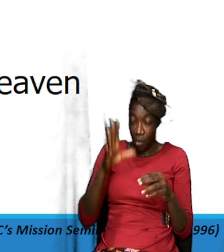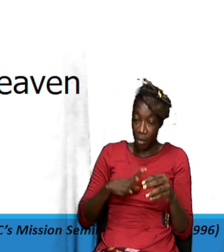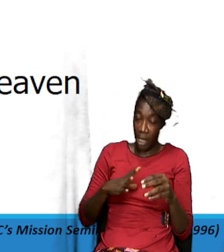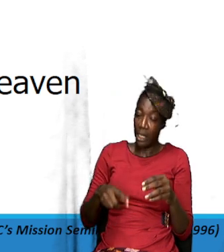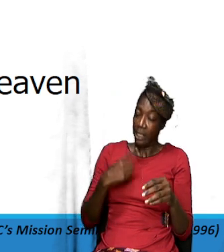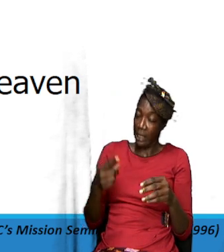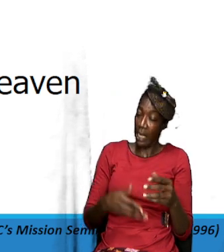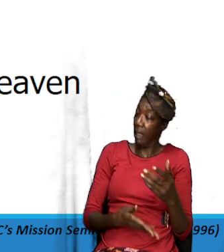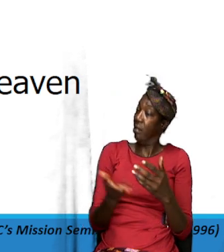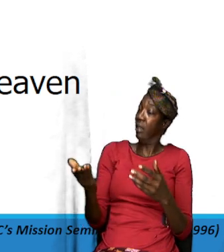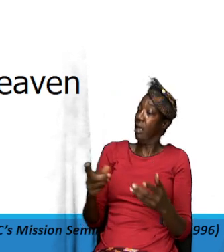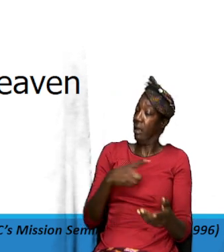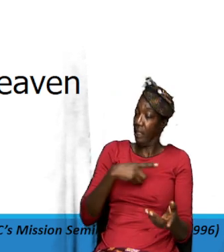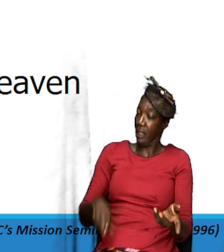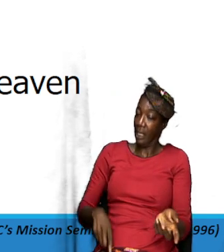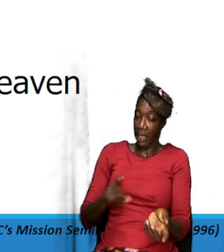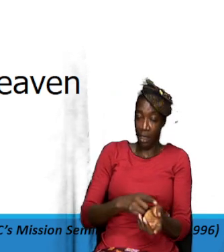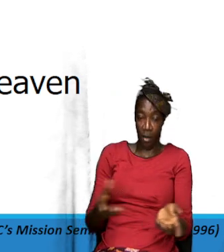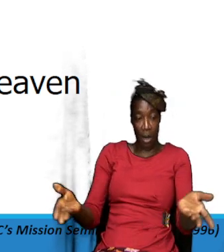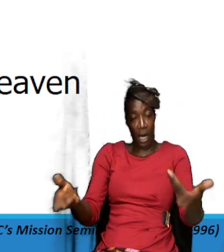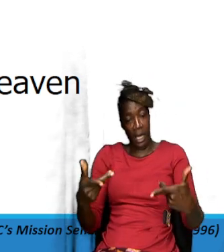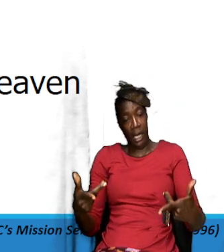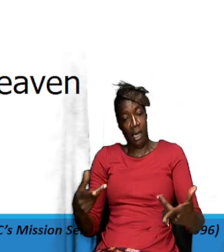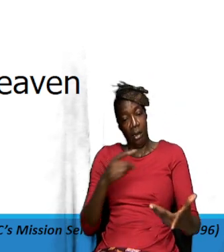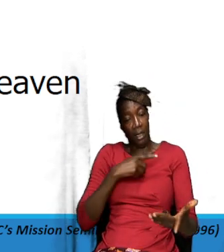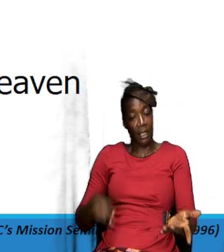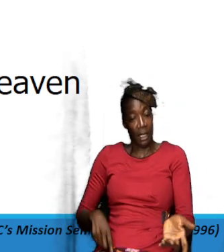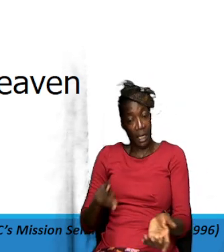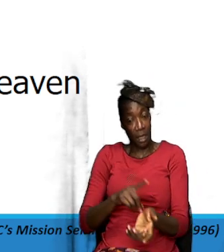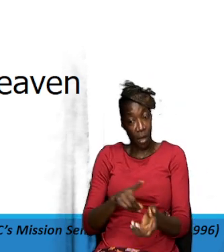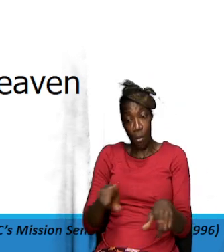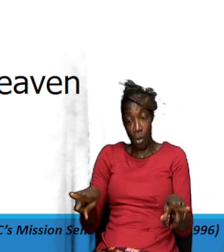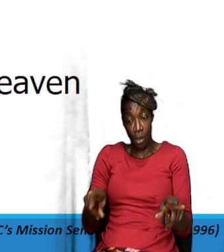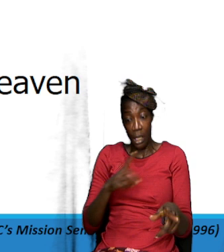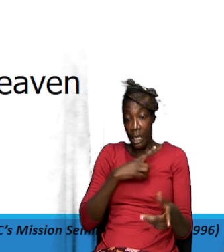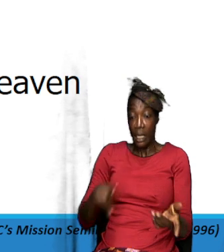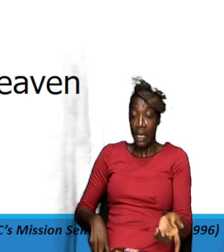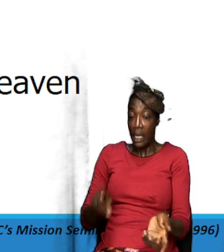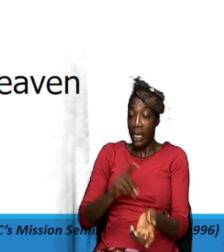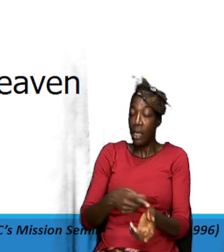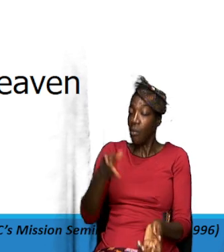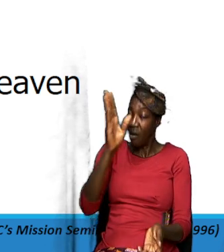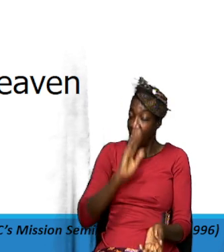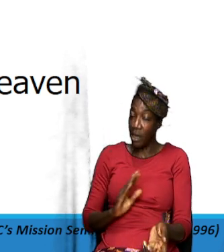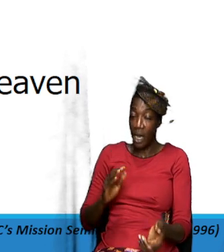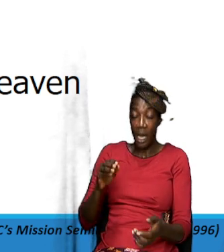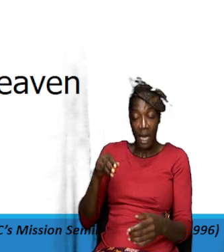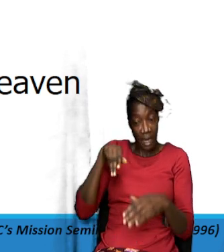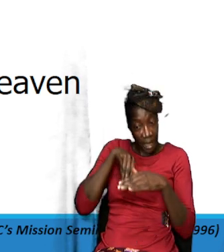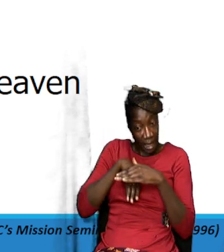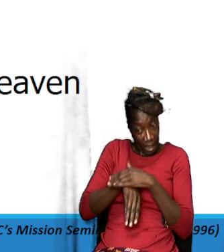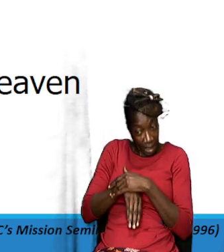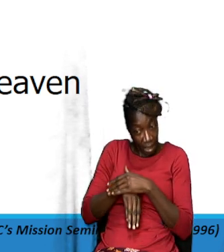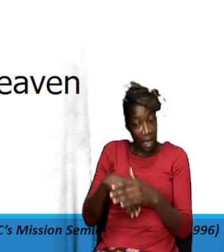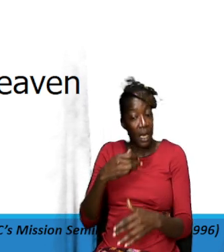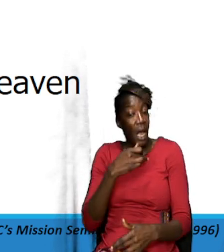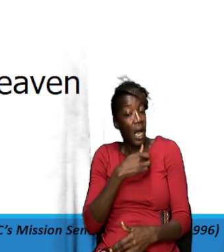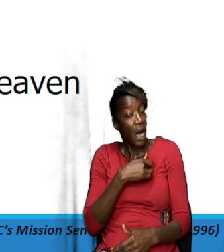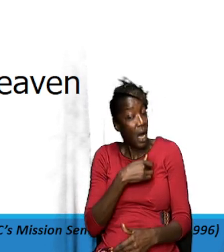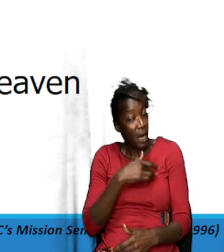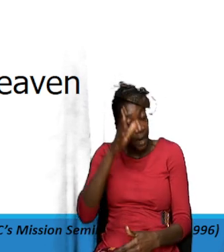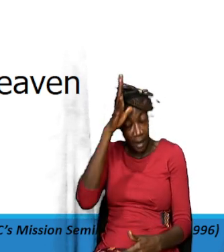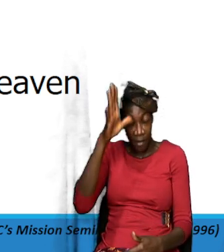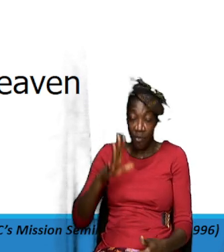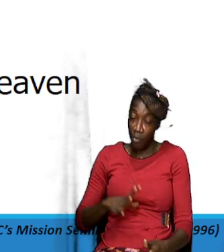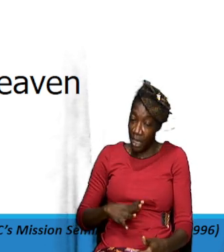there is the kingdom or lo here is the kingdom but the kingdom of God is where the kingdom of God is within the heart of men so